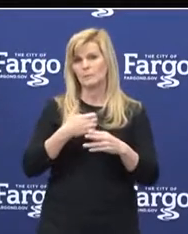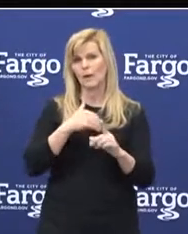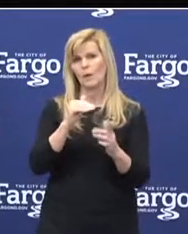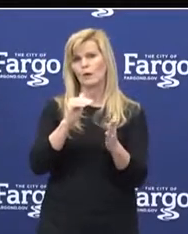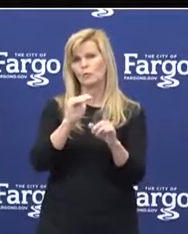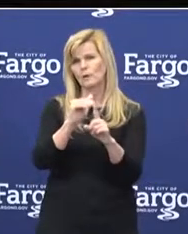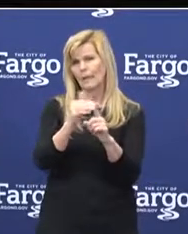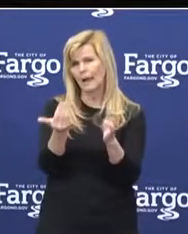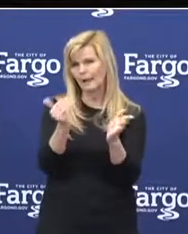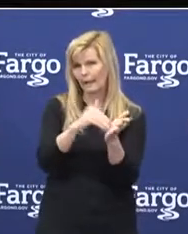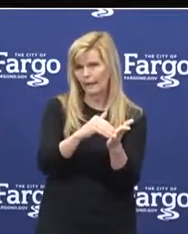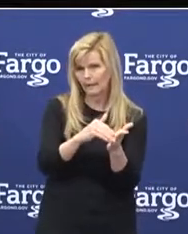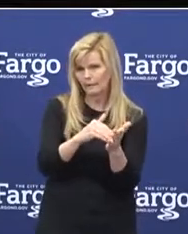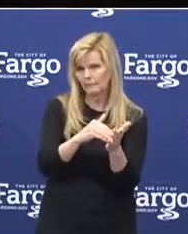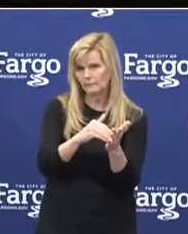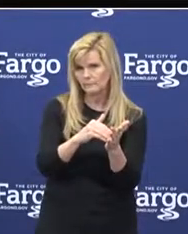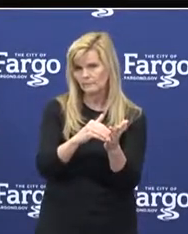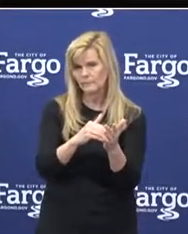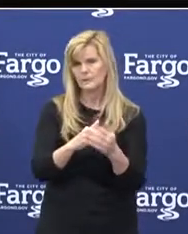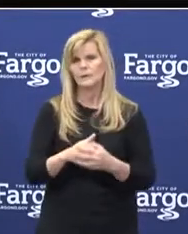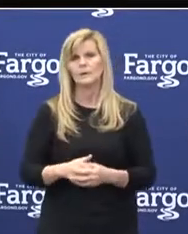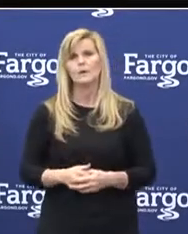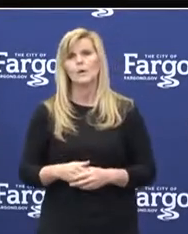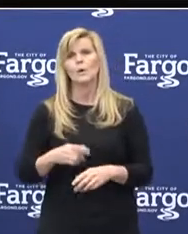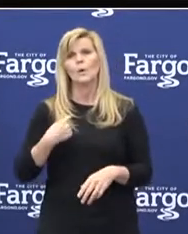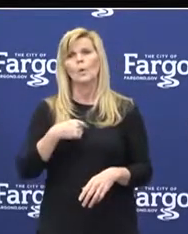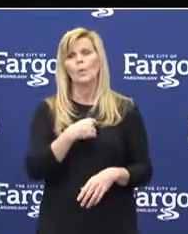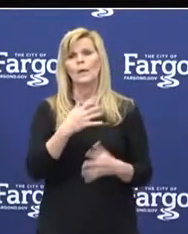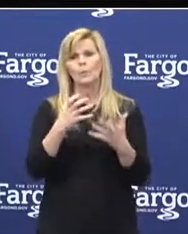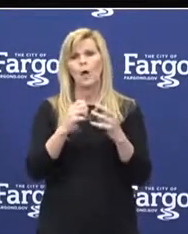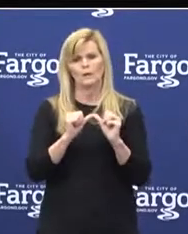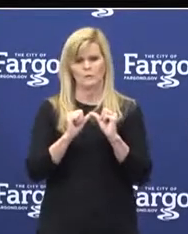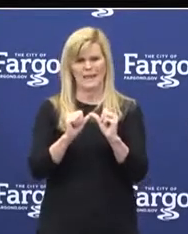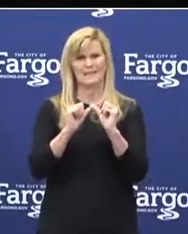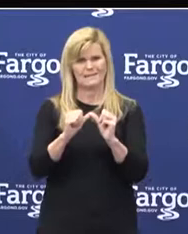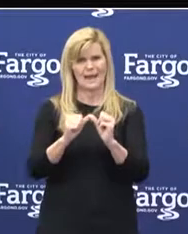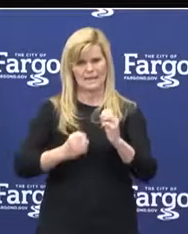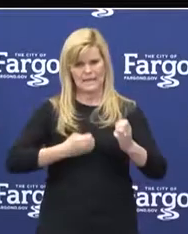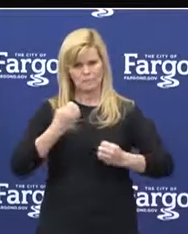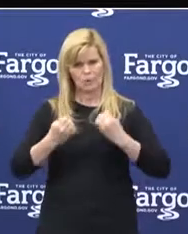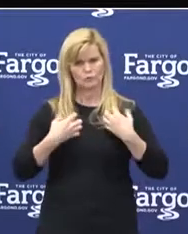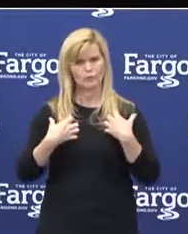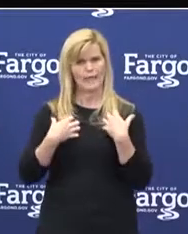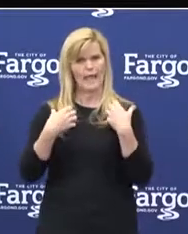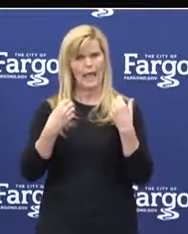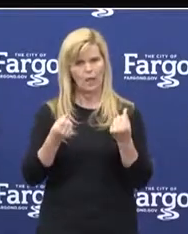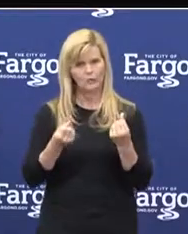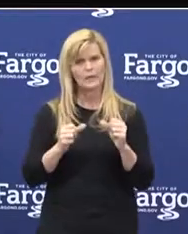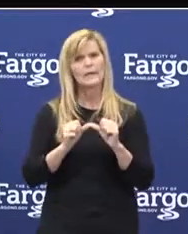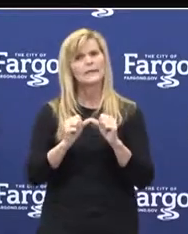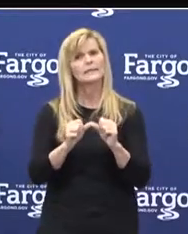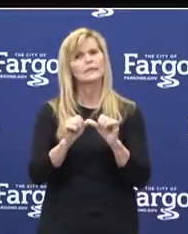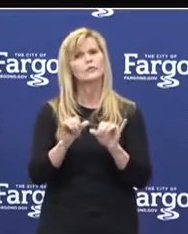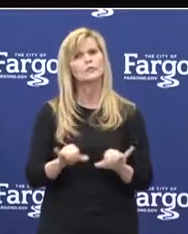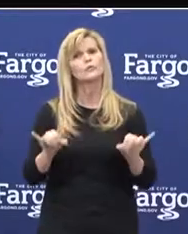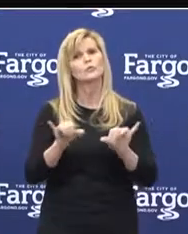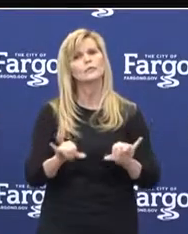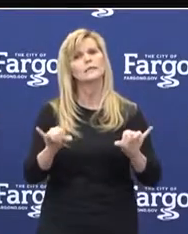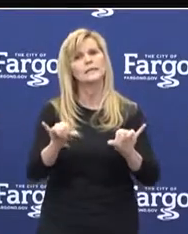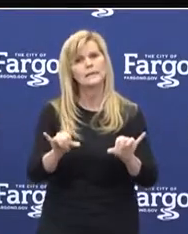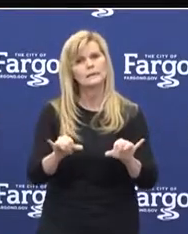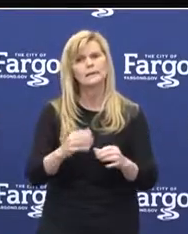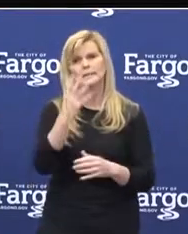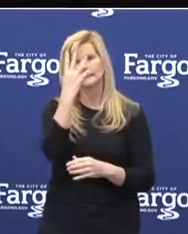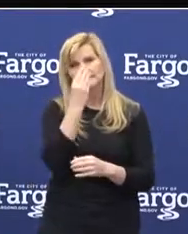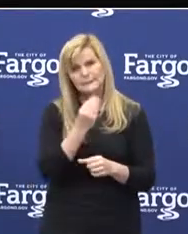we can all do to keep us emotionally safe and healthy. Keep routines, get enough